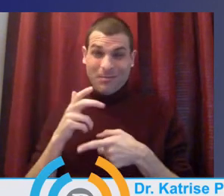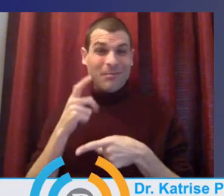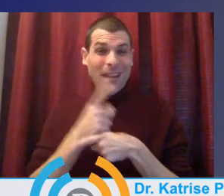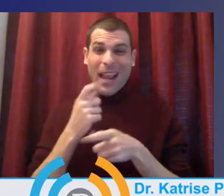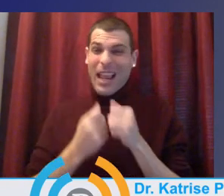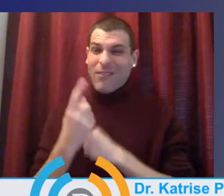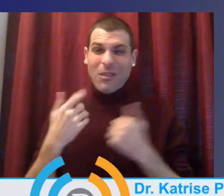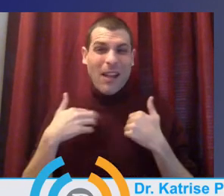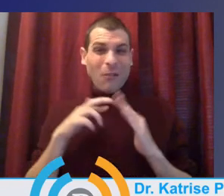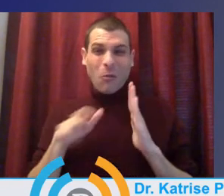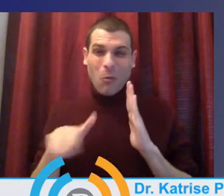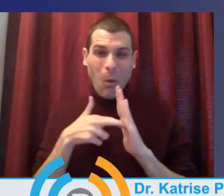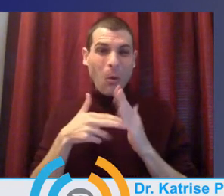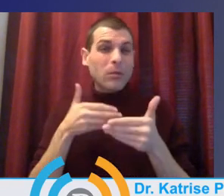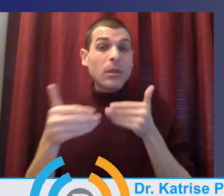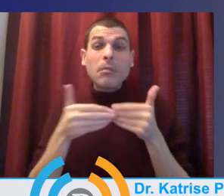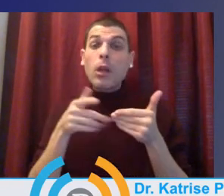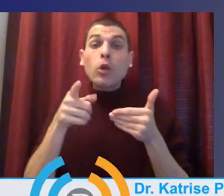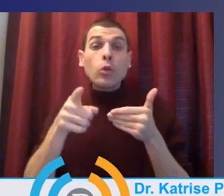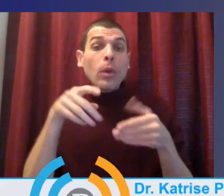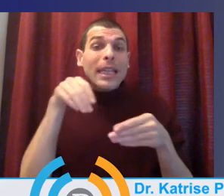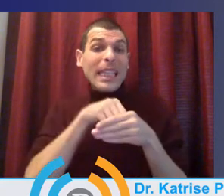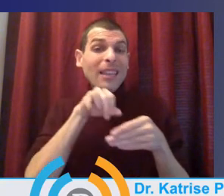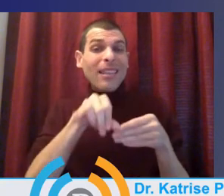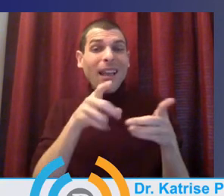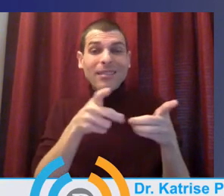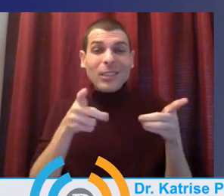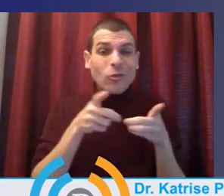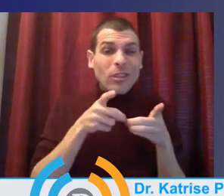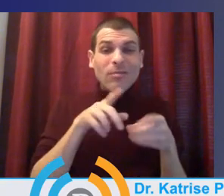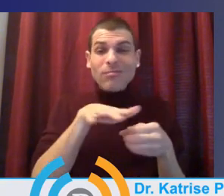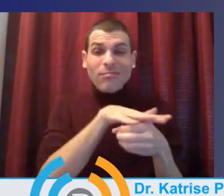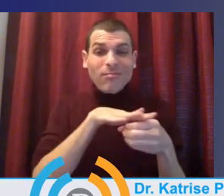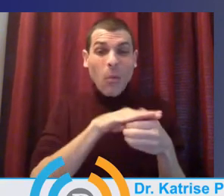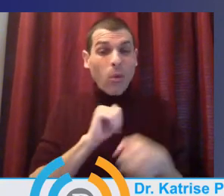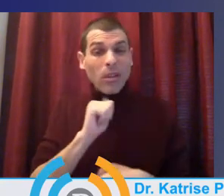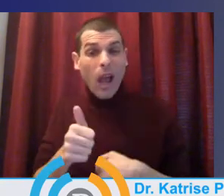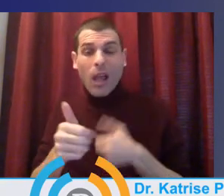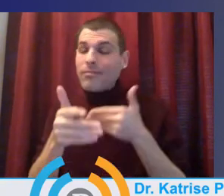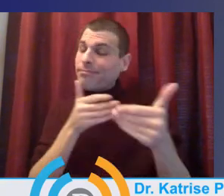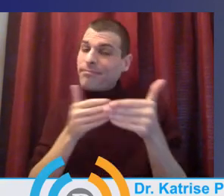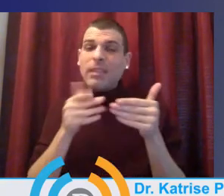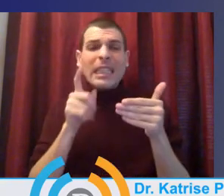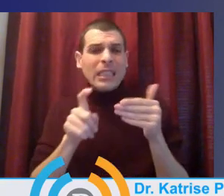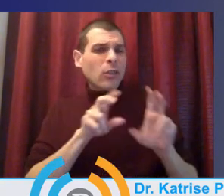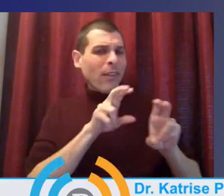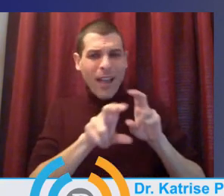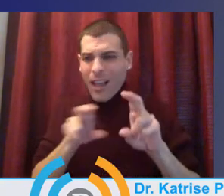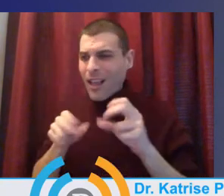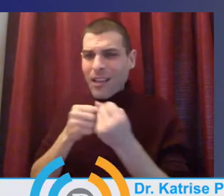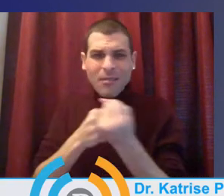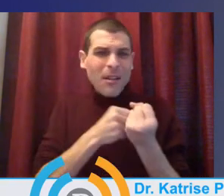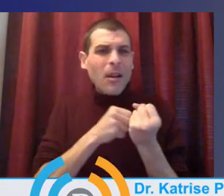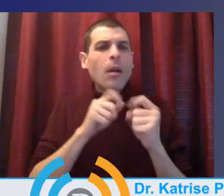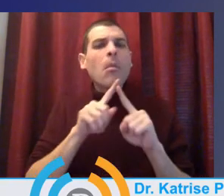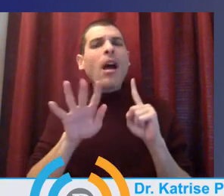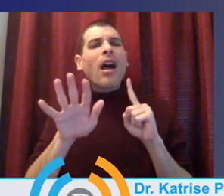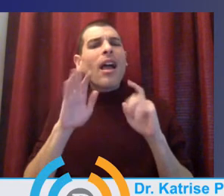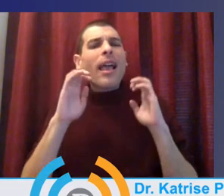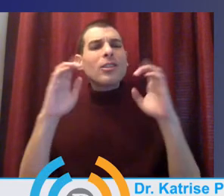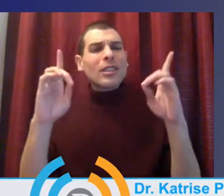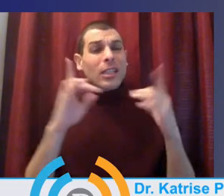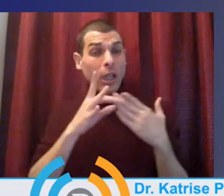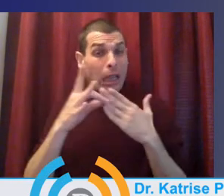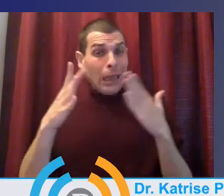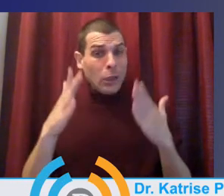the school district or not. But it also takes education leaders to have somewhat of a vision of what's important